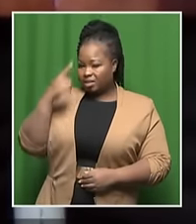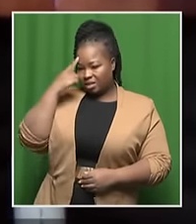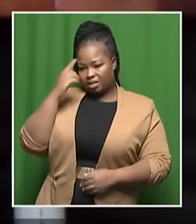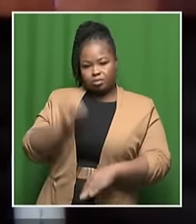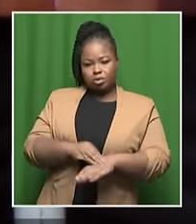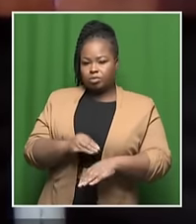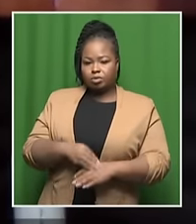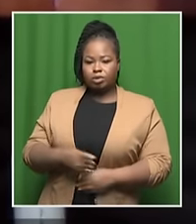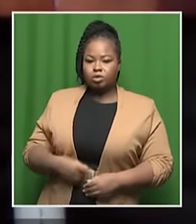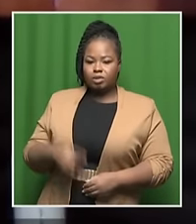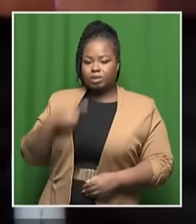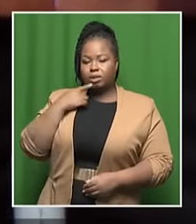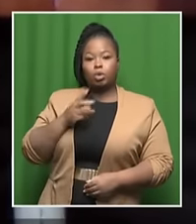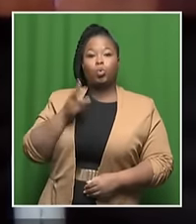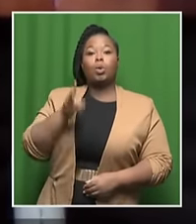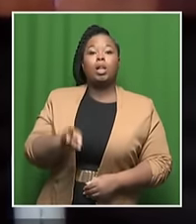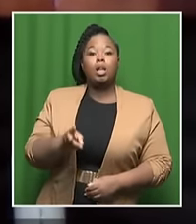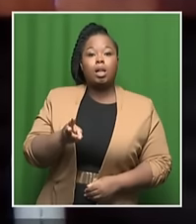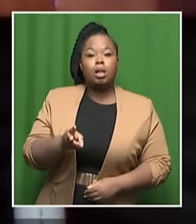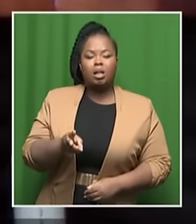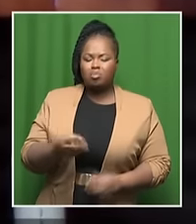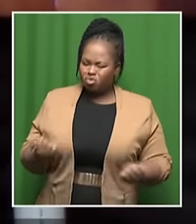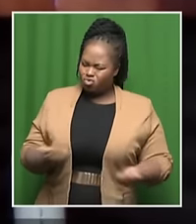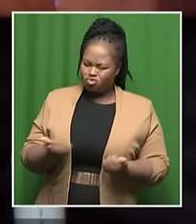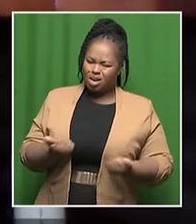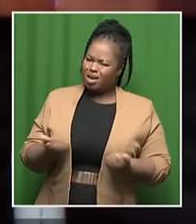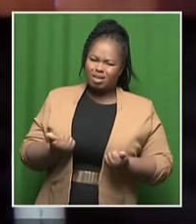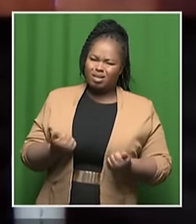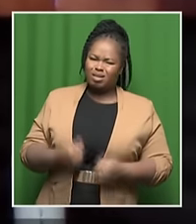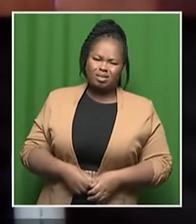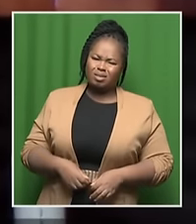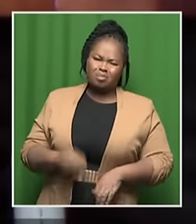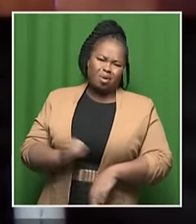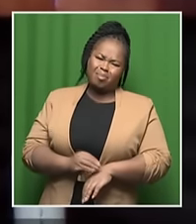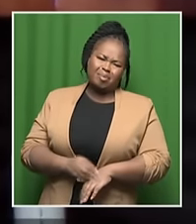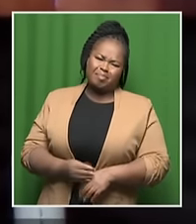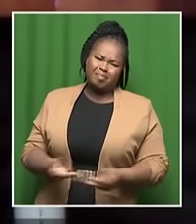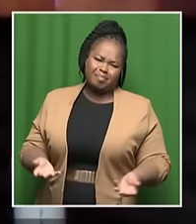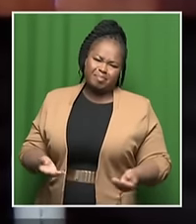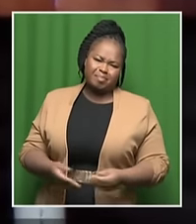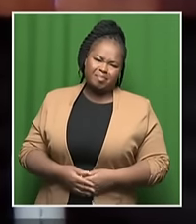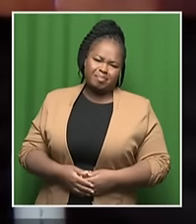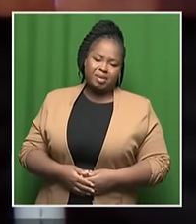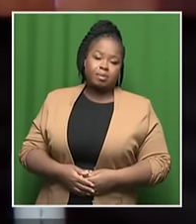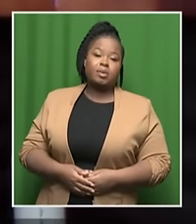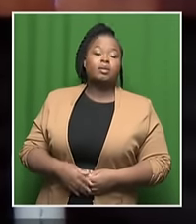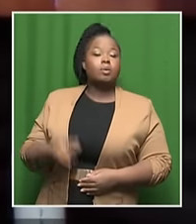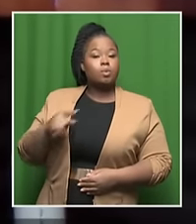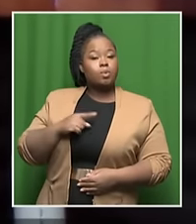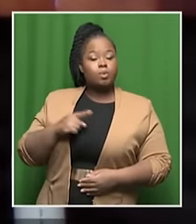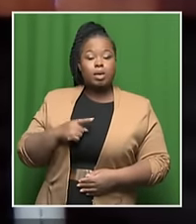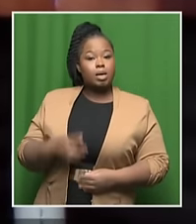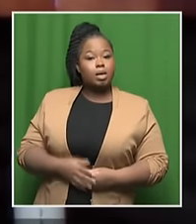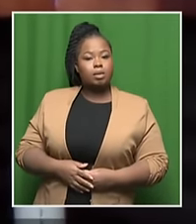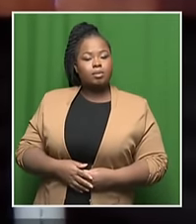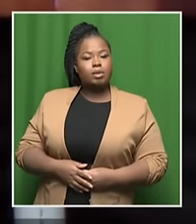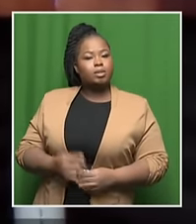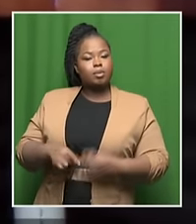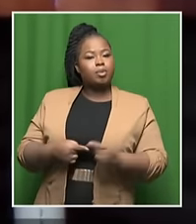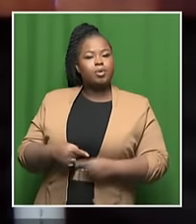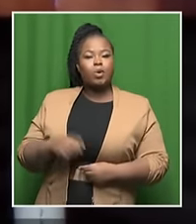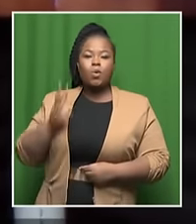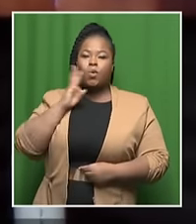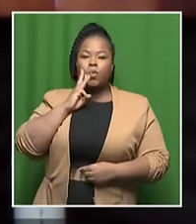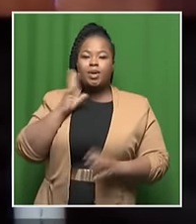We must stop talking about is it going to be. We are far in that crisis already. And the crisis is actually, strangely enough, not about the water